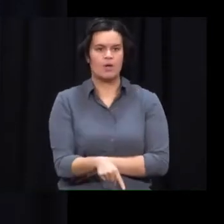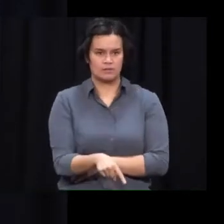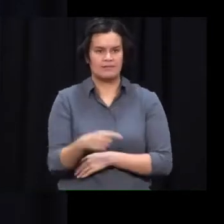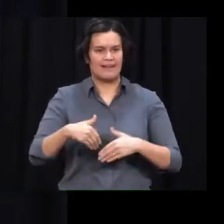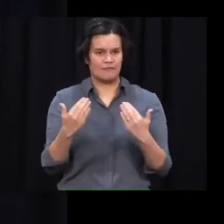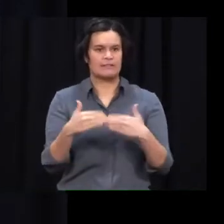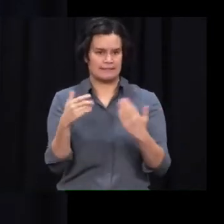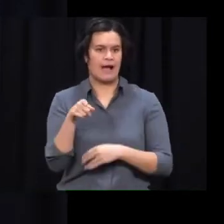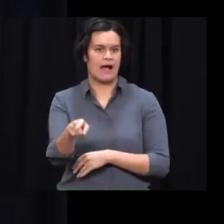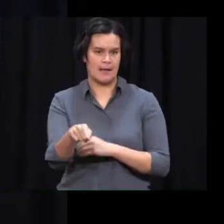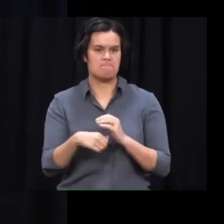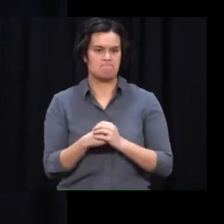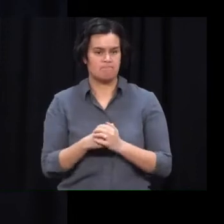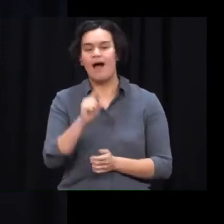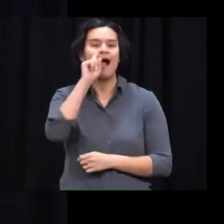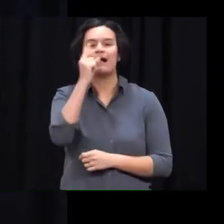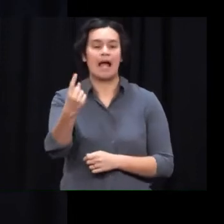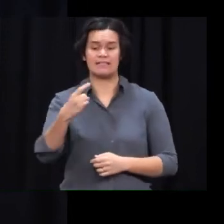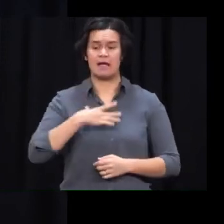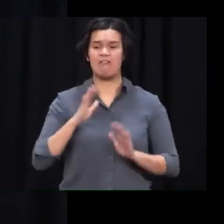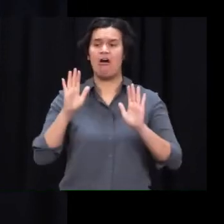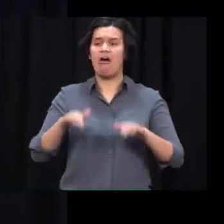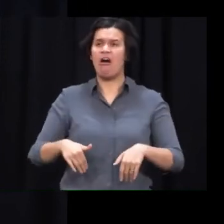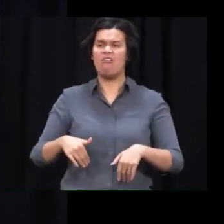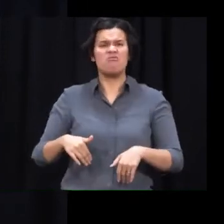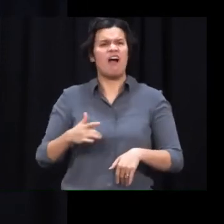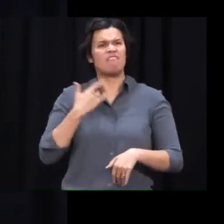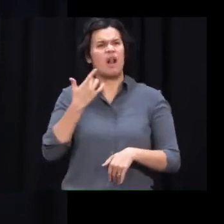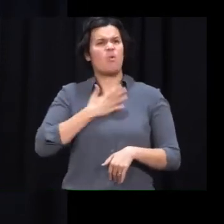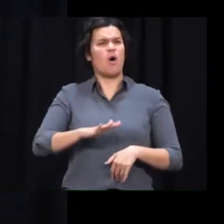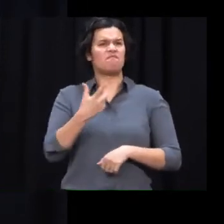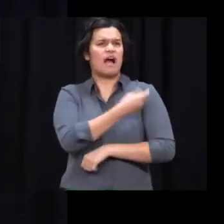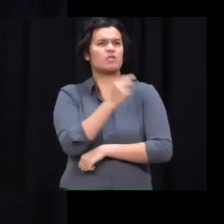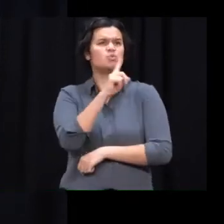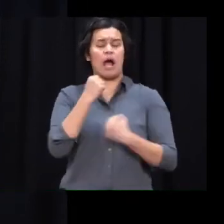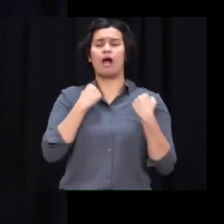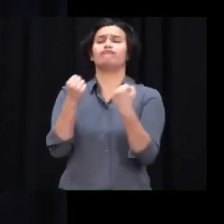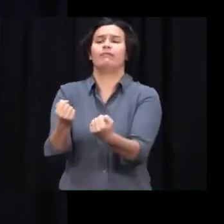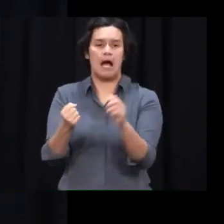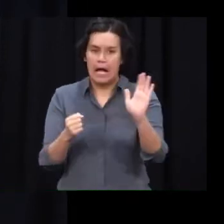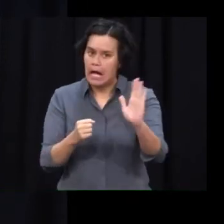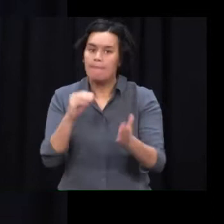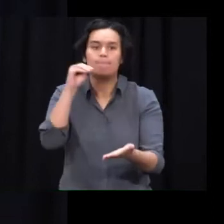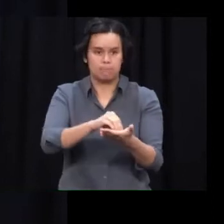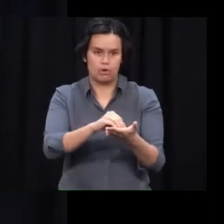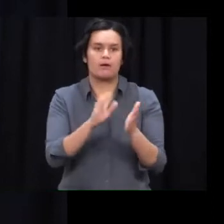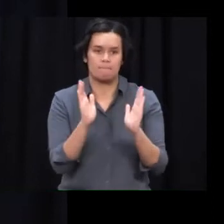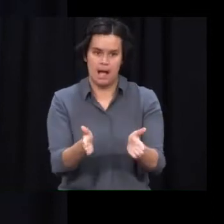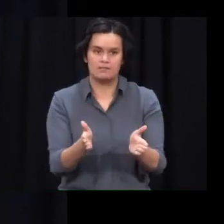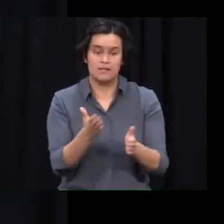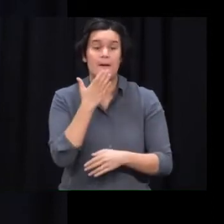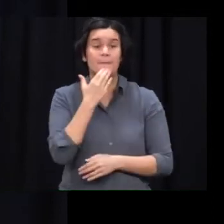centres have been reserved for our essential workers who we want to provide the opportunity to be vaccinated. So go on